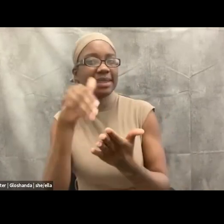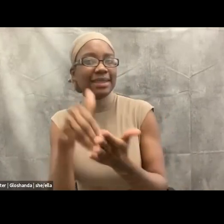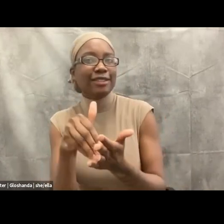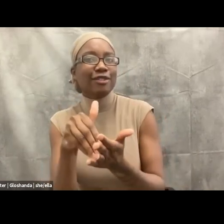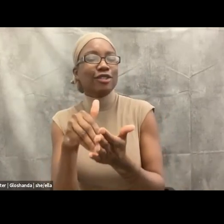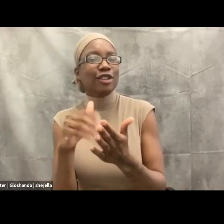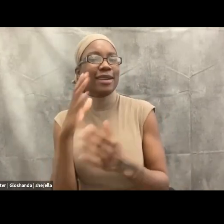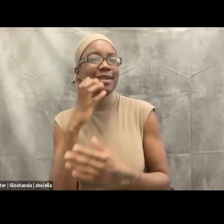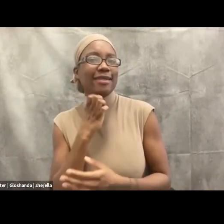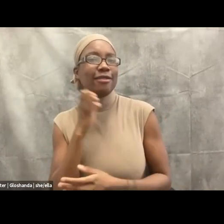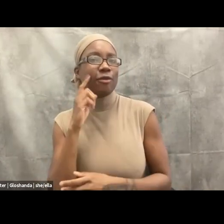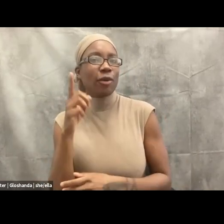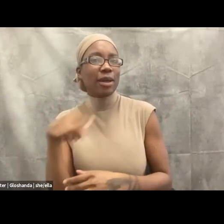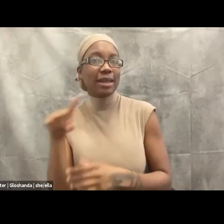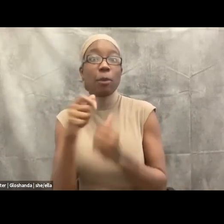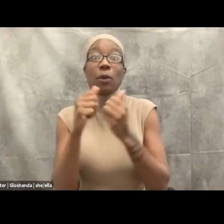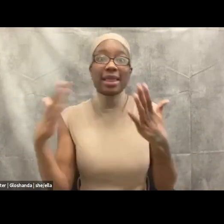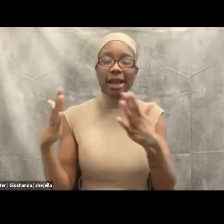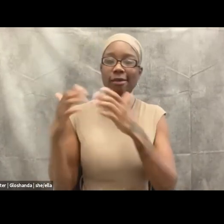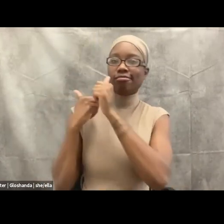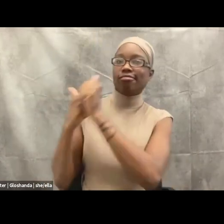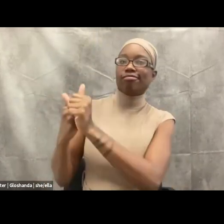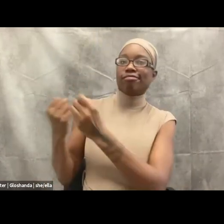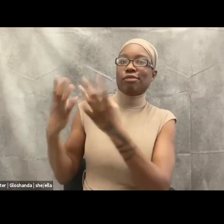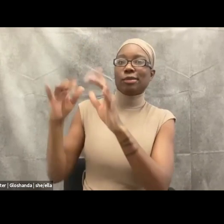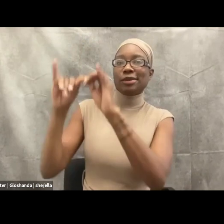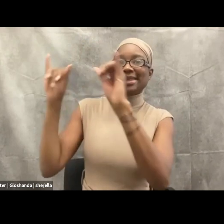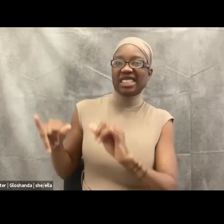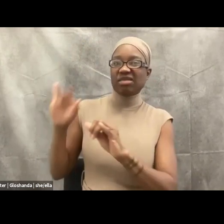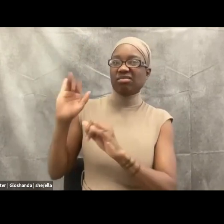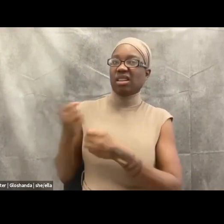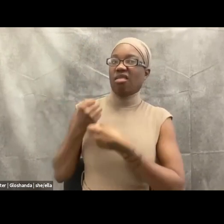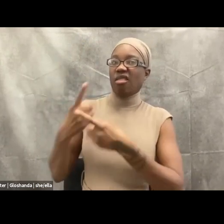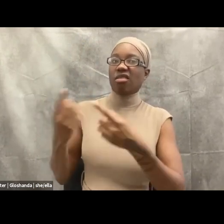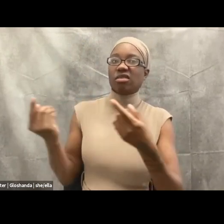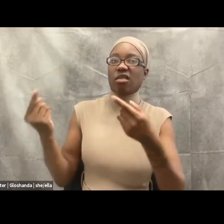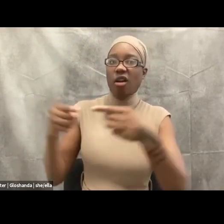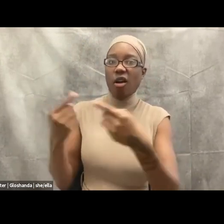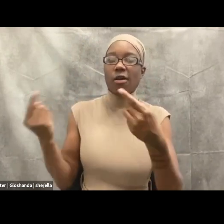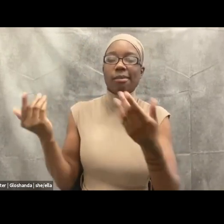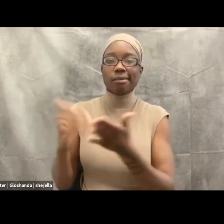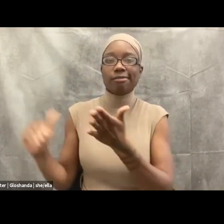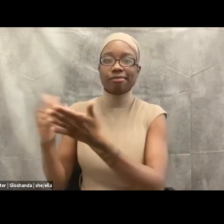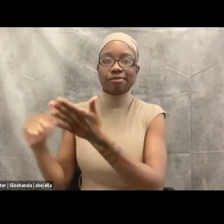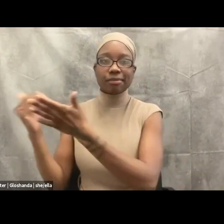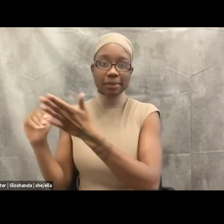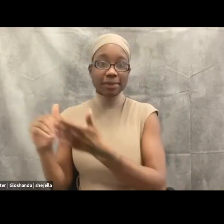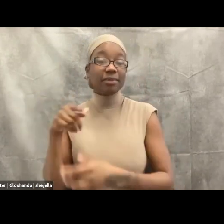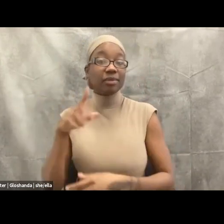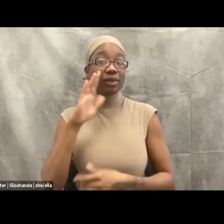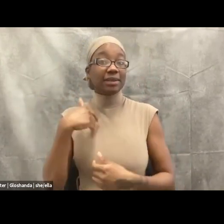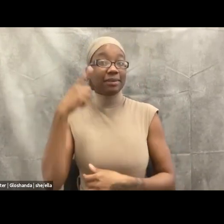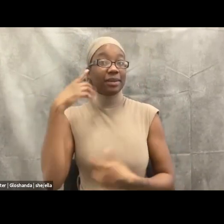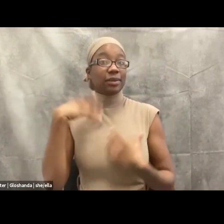system, and all the other systems that are also intricately linked together. This discussion will provide concrete